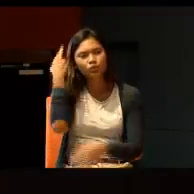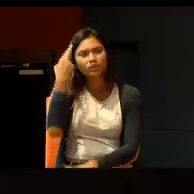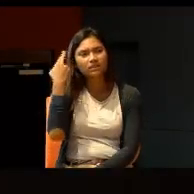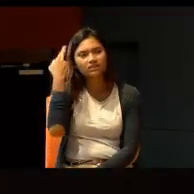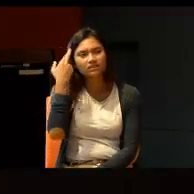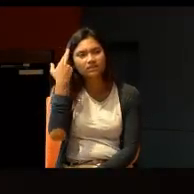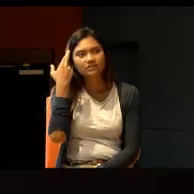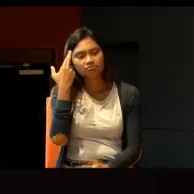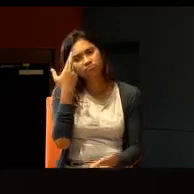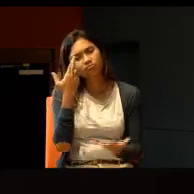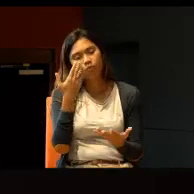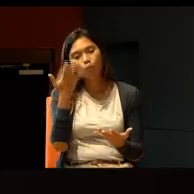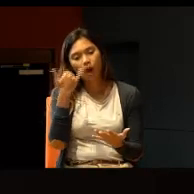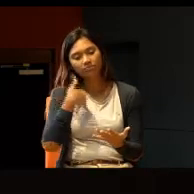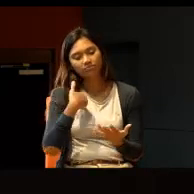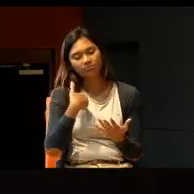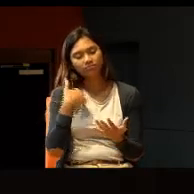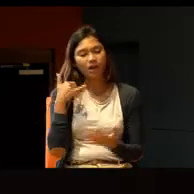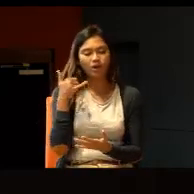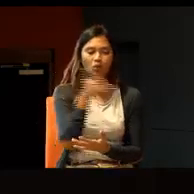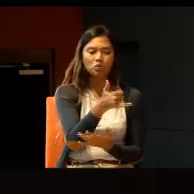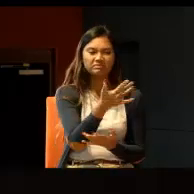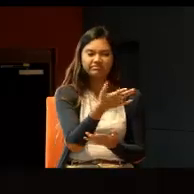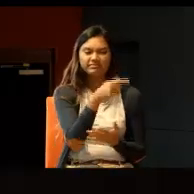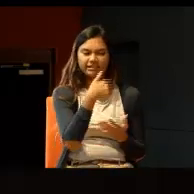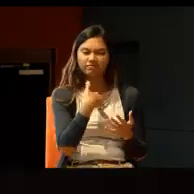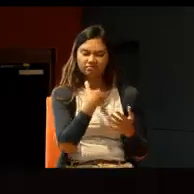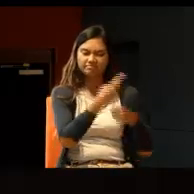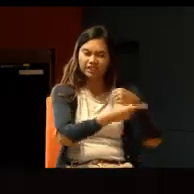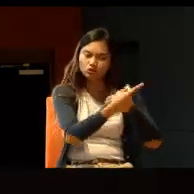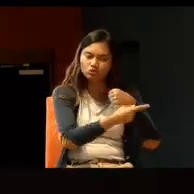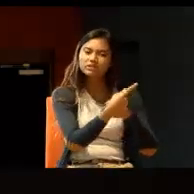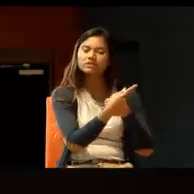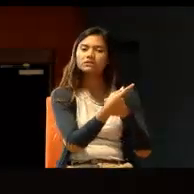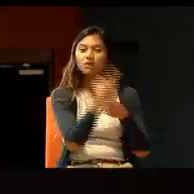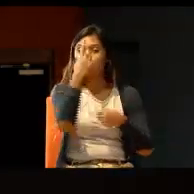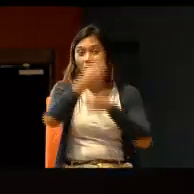It may be dangerous there. I lose one year of income, for example.